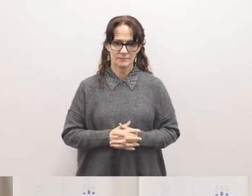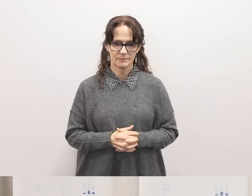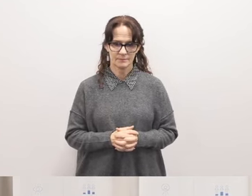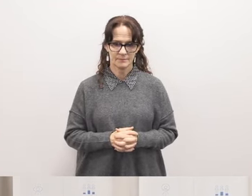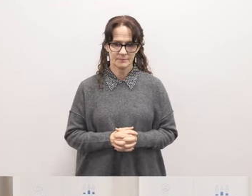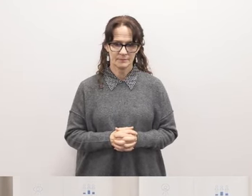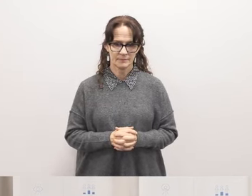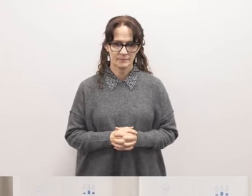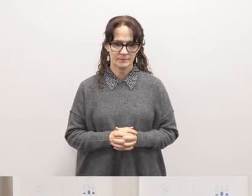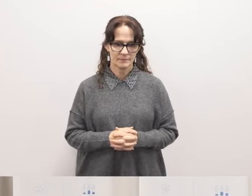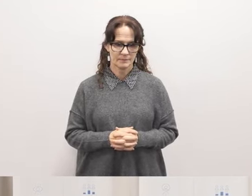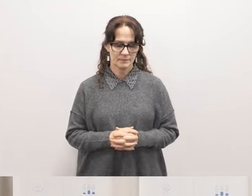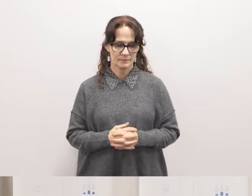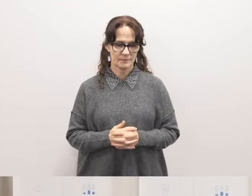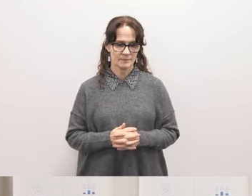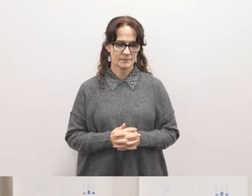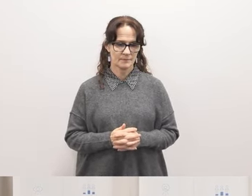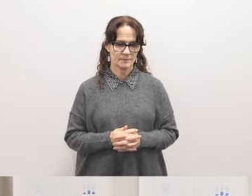So Jacqueline.